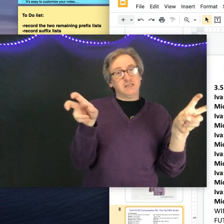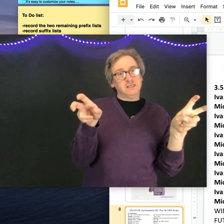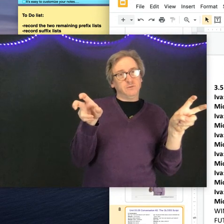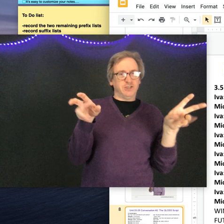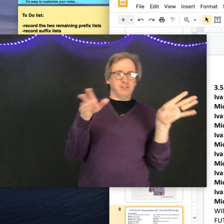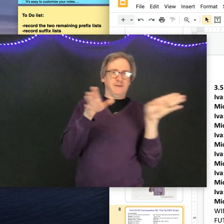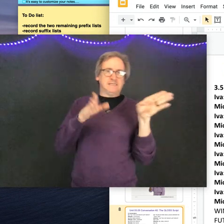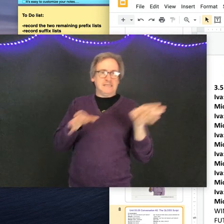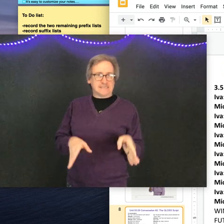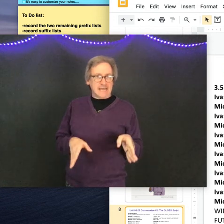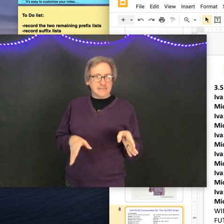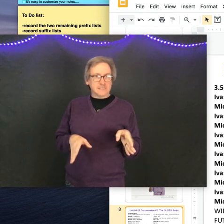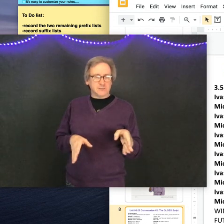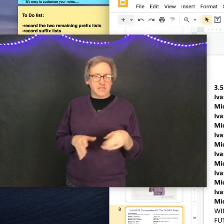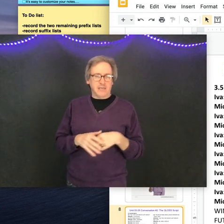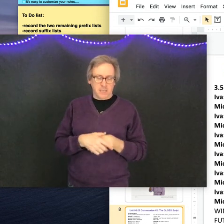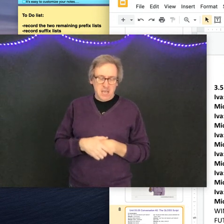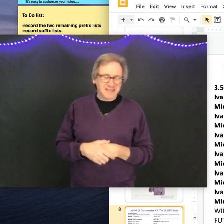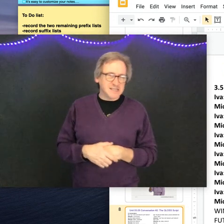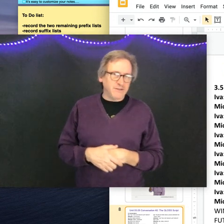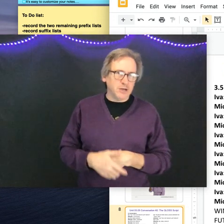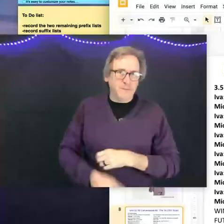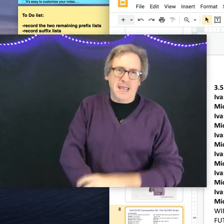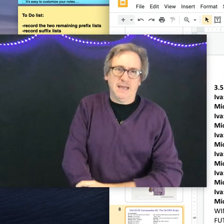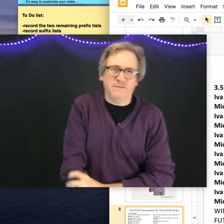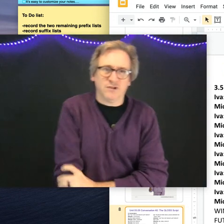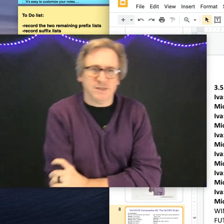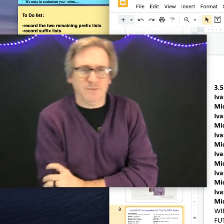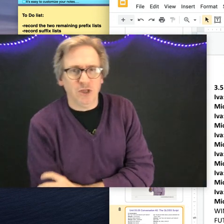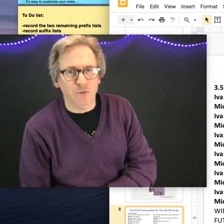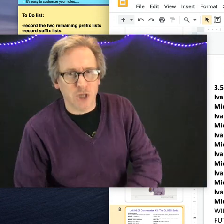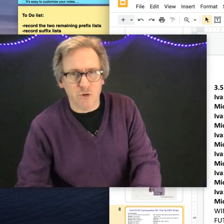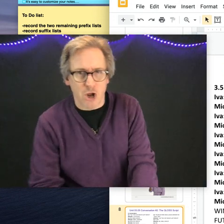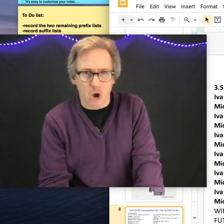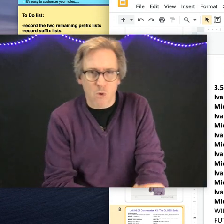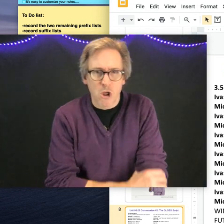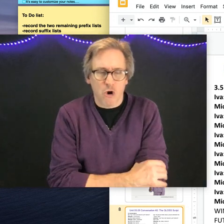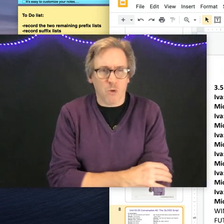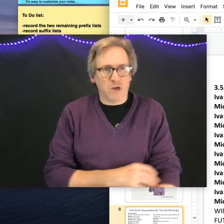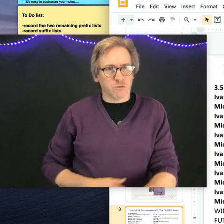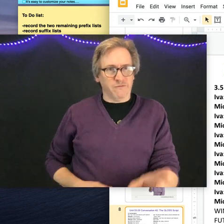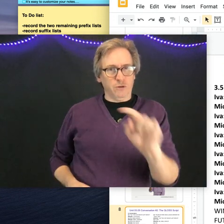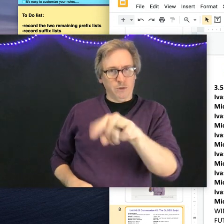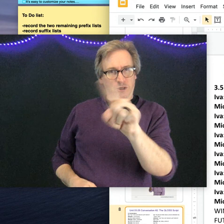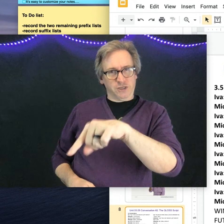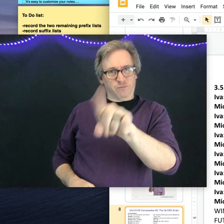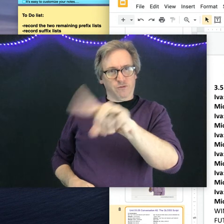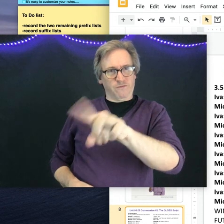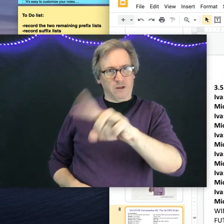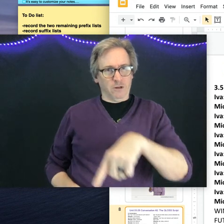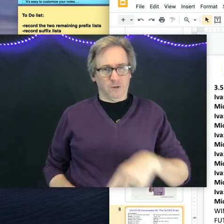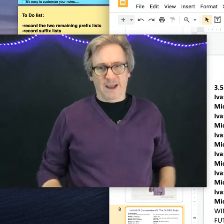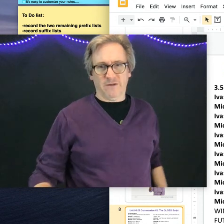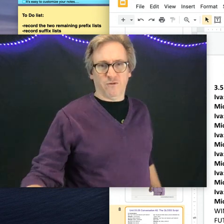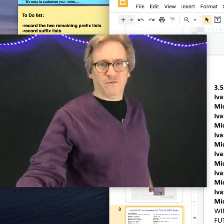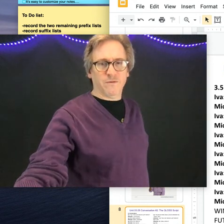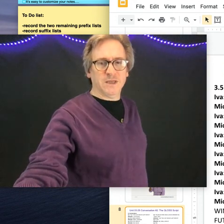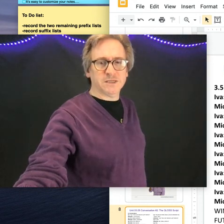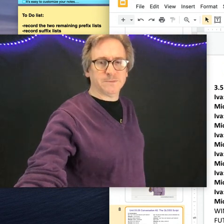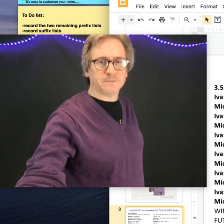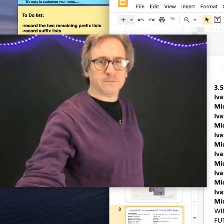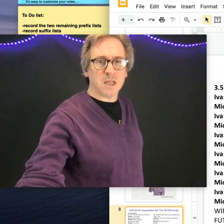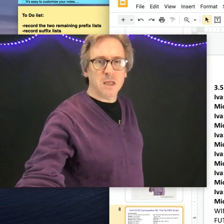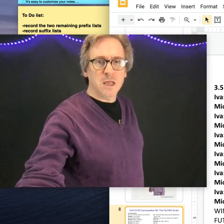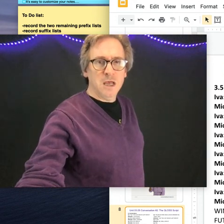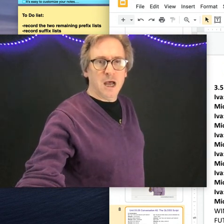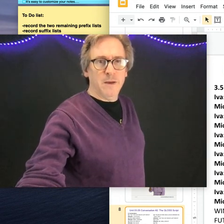gloss, which is basically the signs they're signing. Because I figured it'd be handy. If there's something you don't know or want to review, you can just look back and forth from